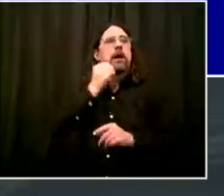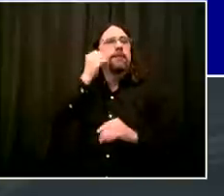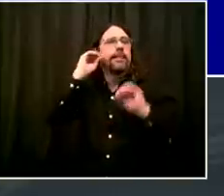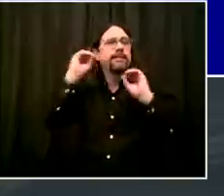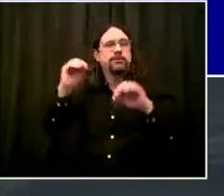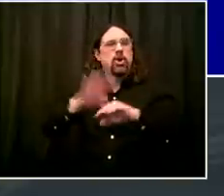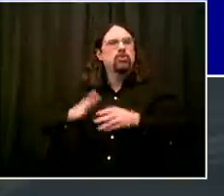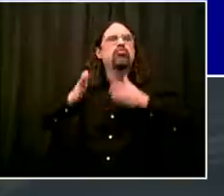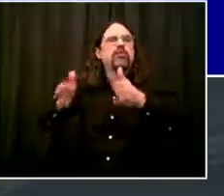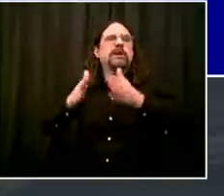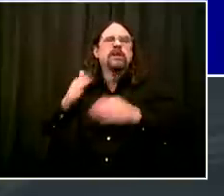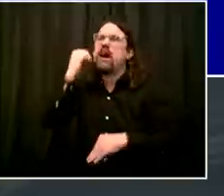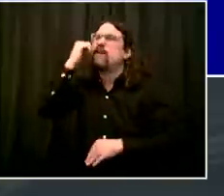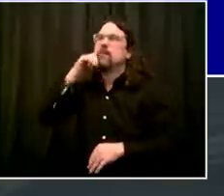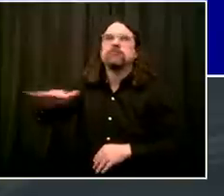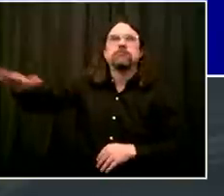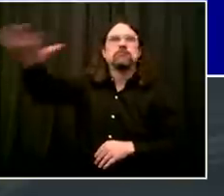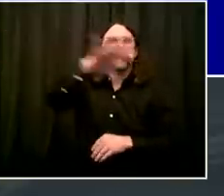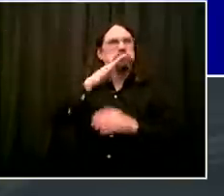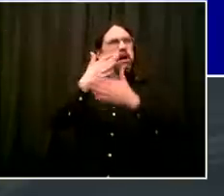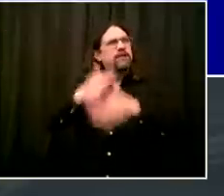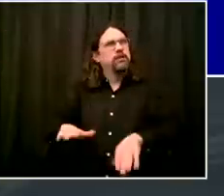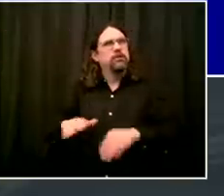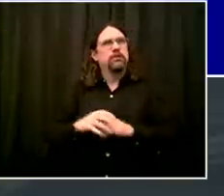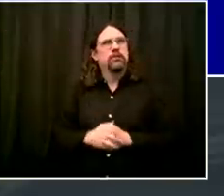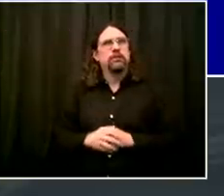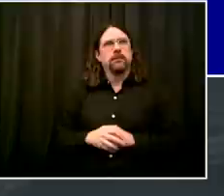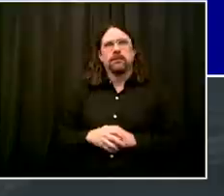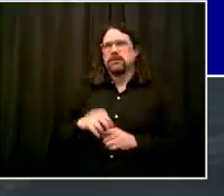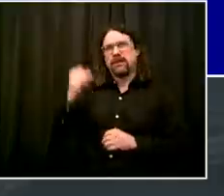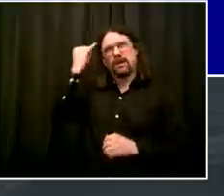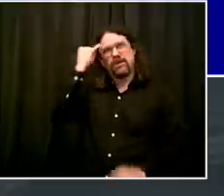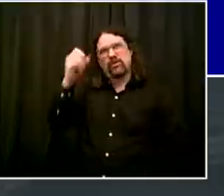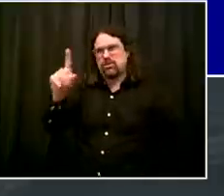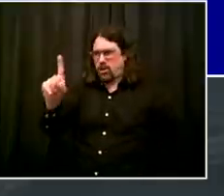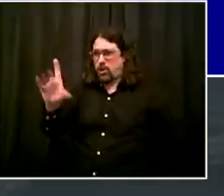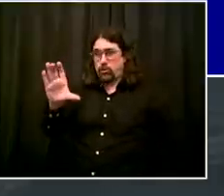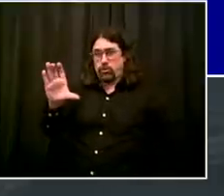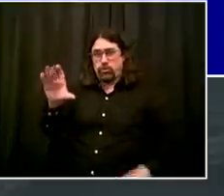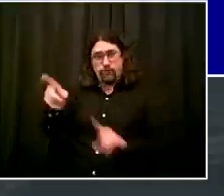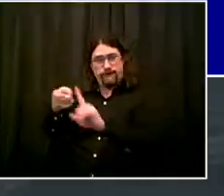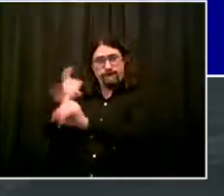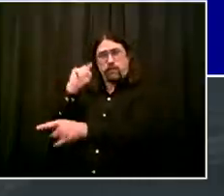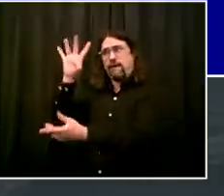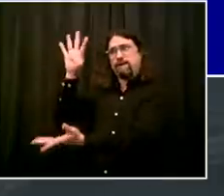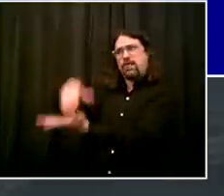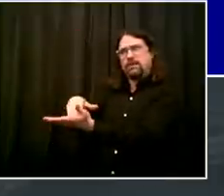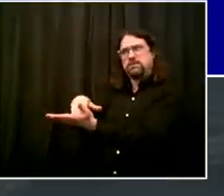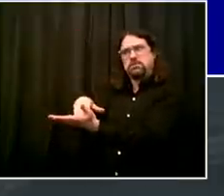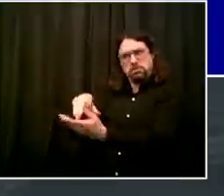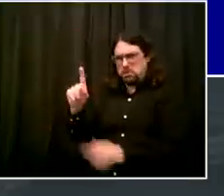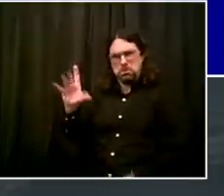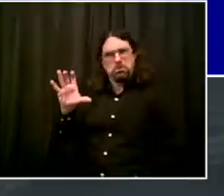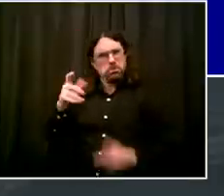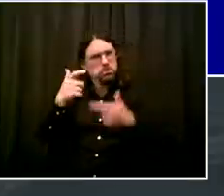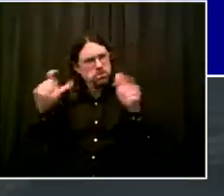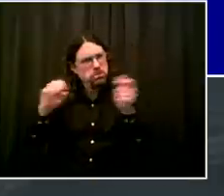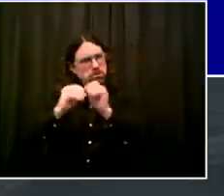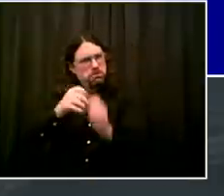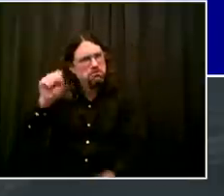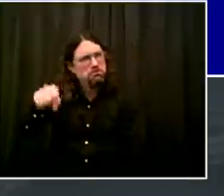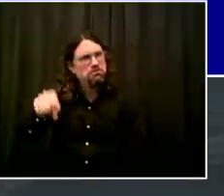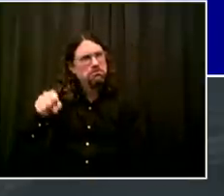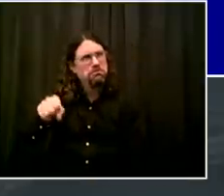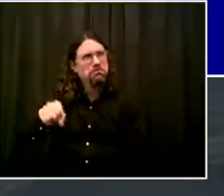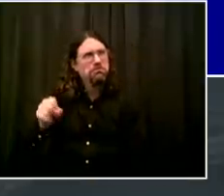major step towards reducing permanent homelessness once and for all and ending it once and for all. So we'll put these numbers together.